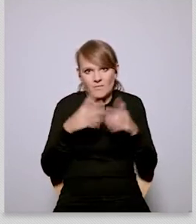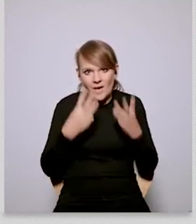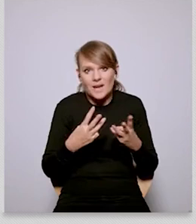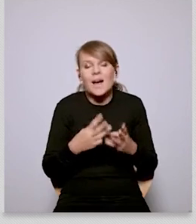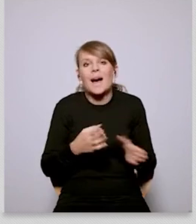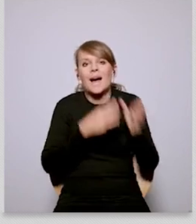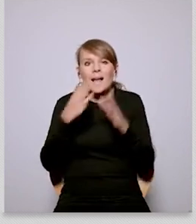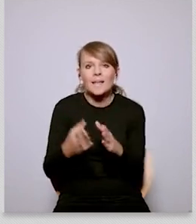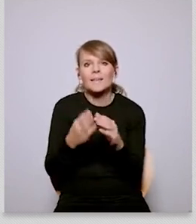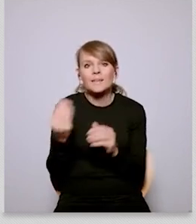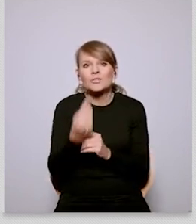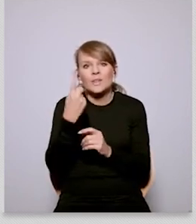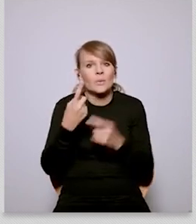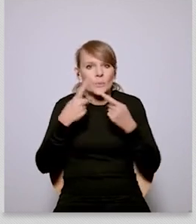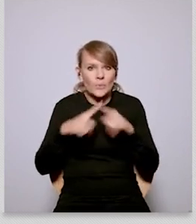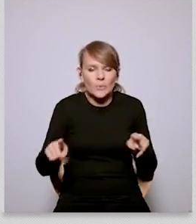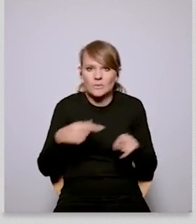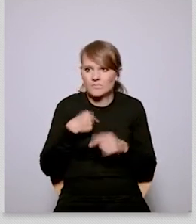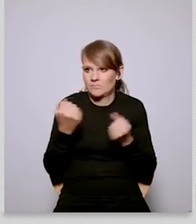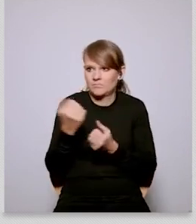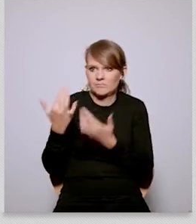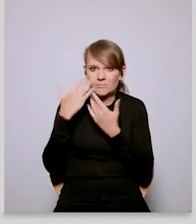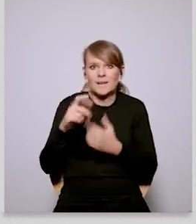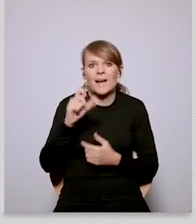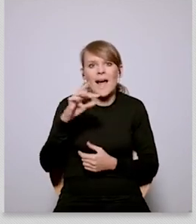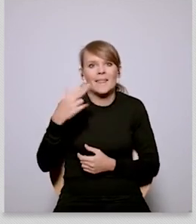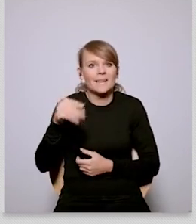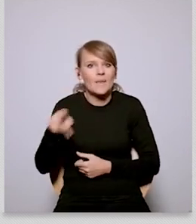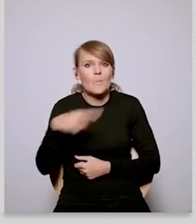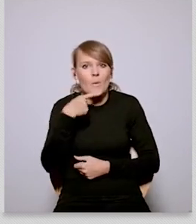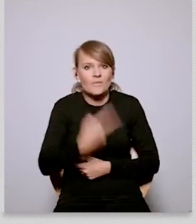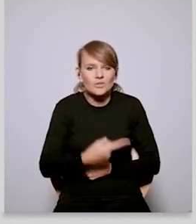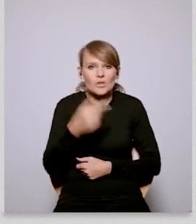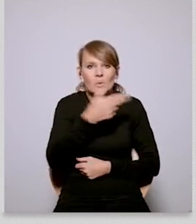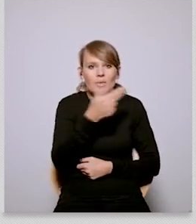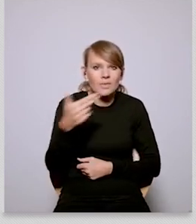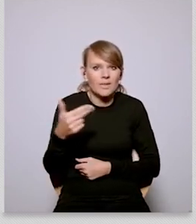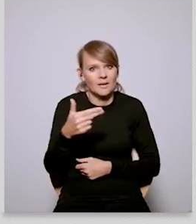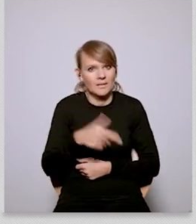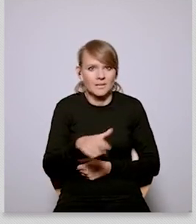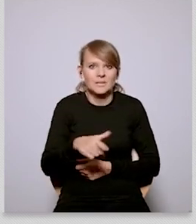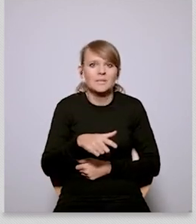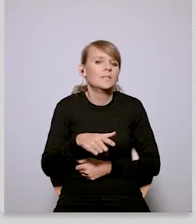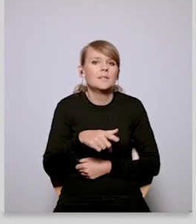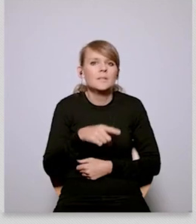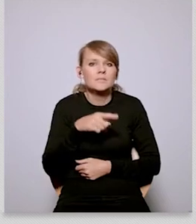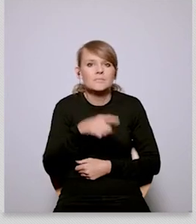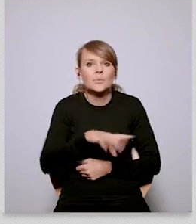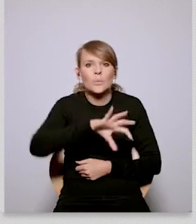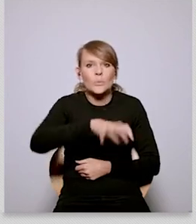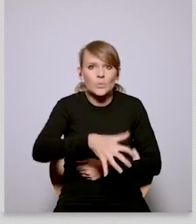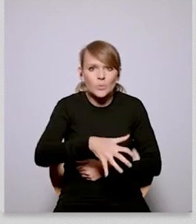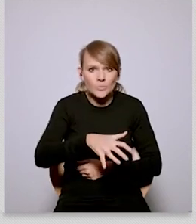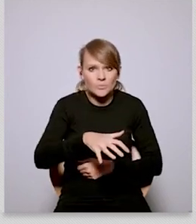away from coal and also one word of comment because i was really inspired by what